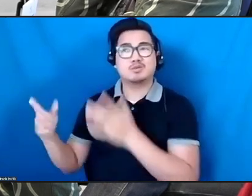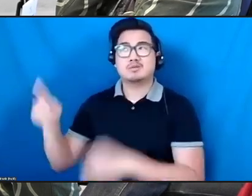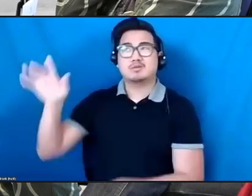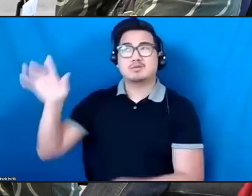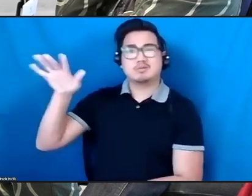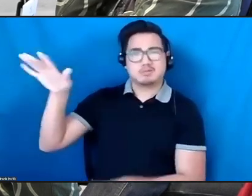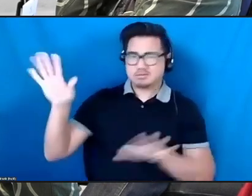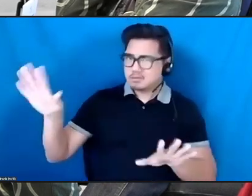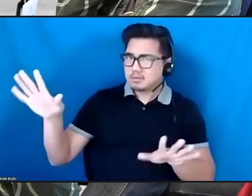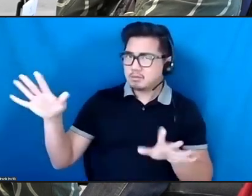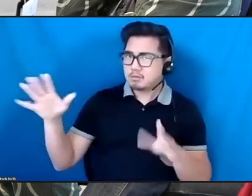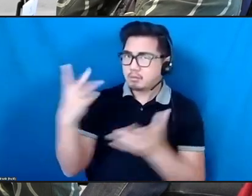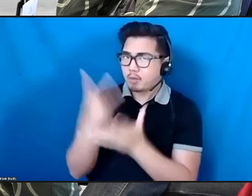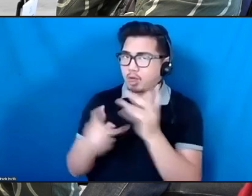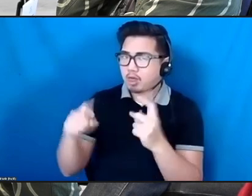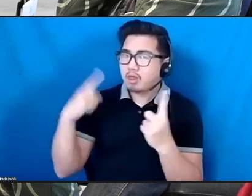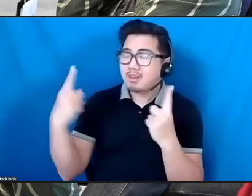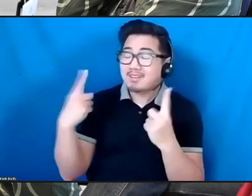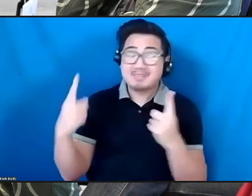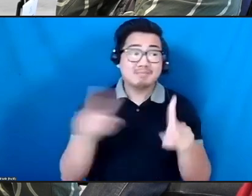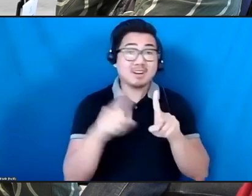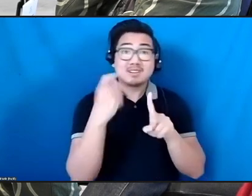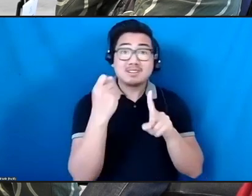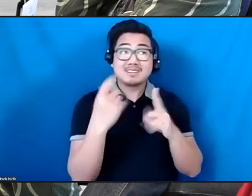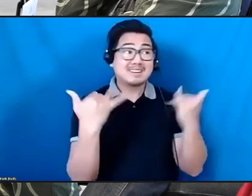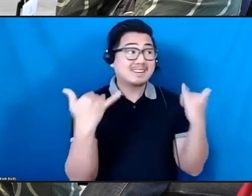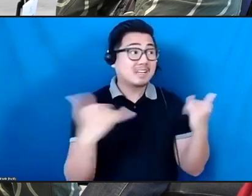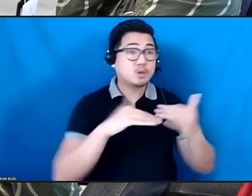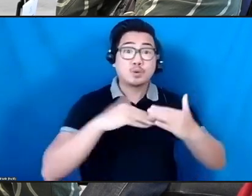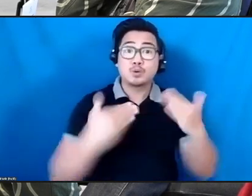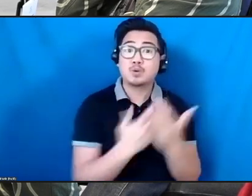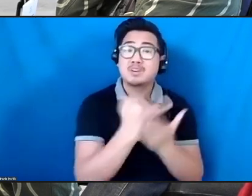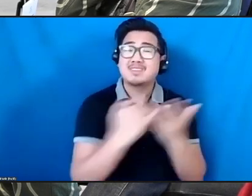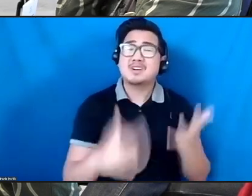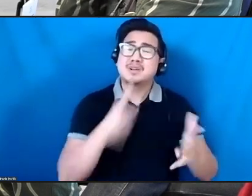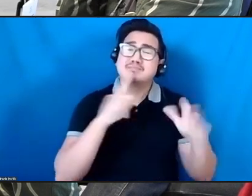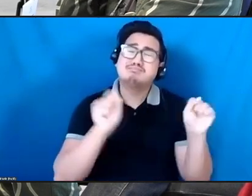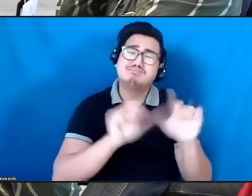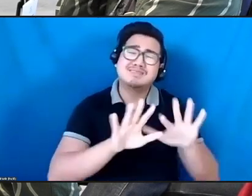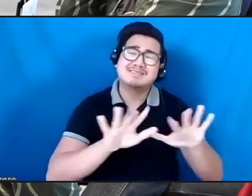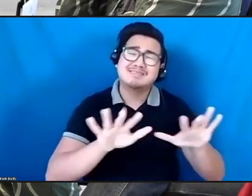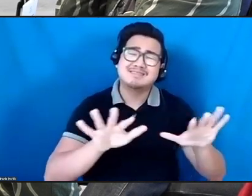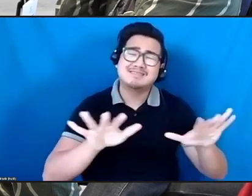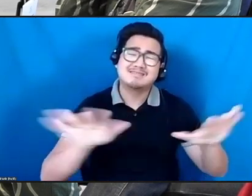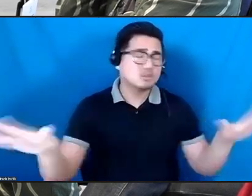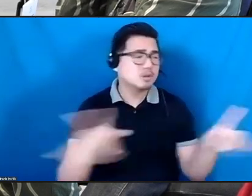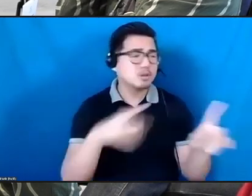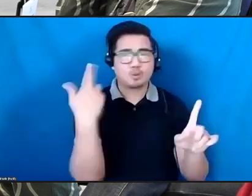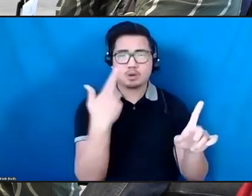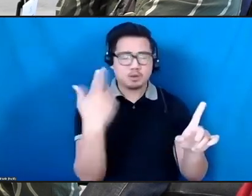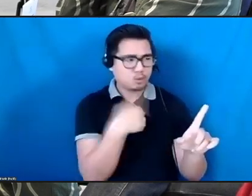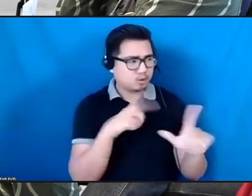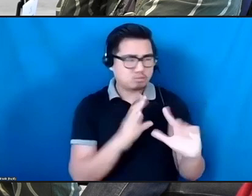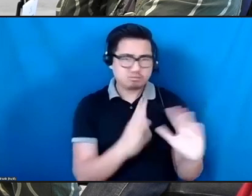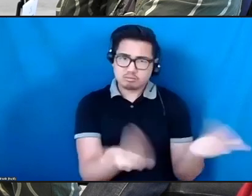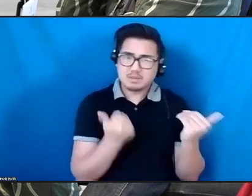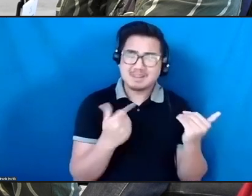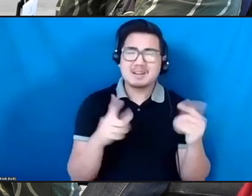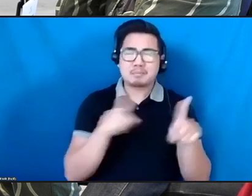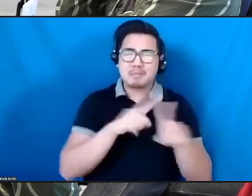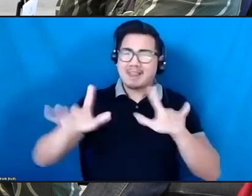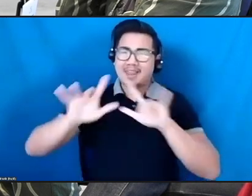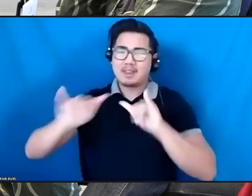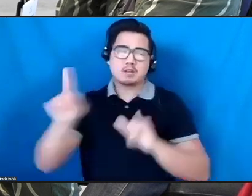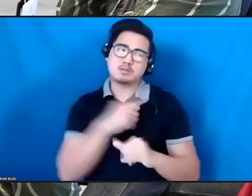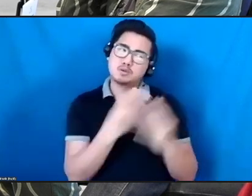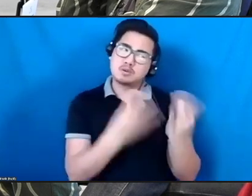that is more diverse than ever before because we're finally doing the right thing in saying, no, we have to scale everything back and you have to